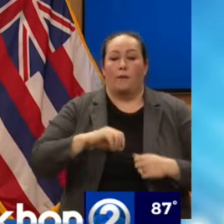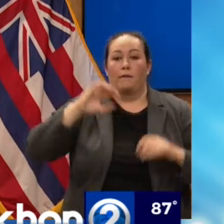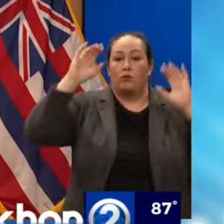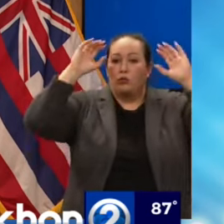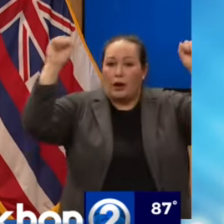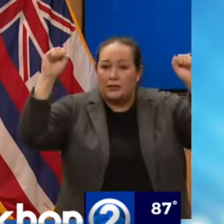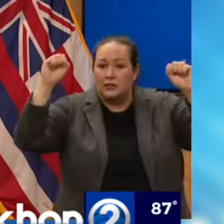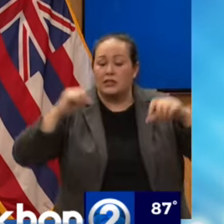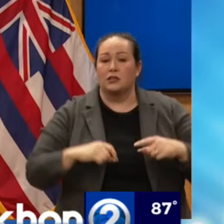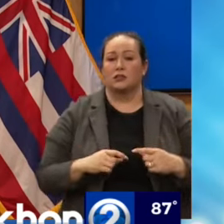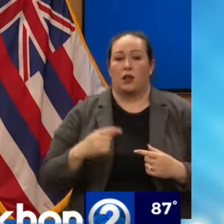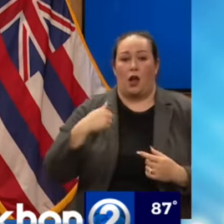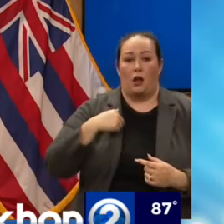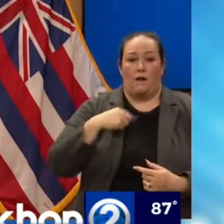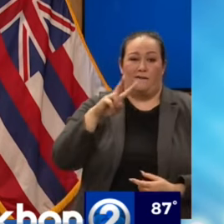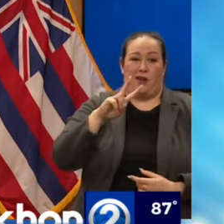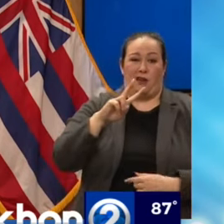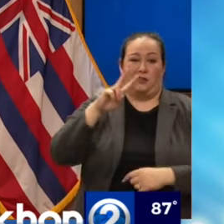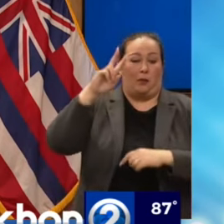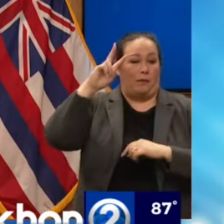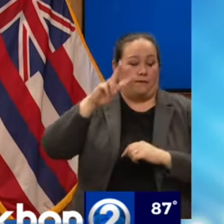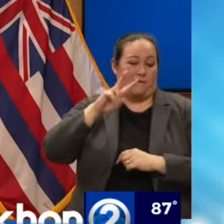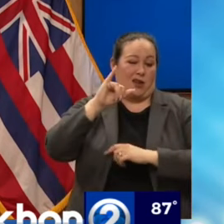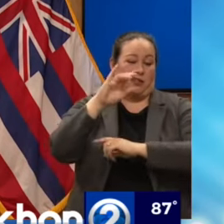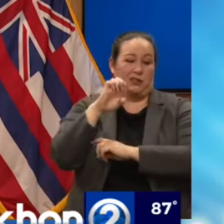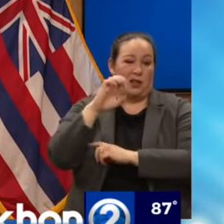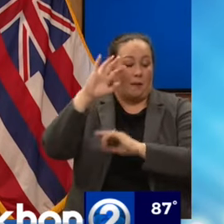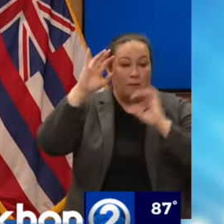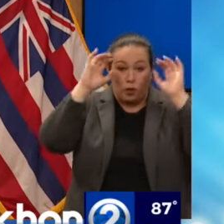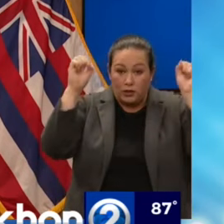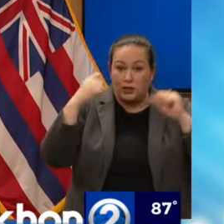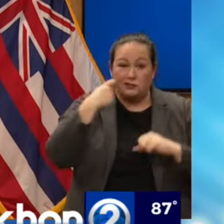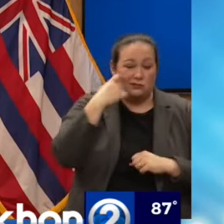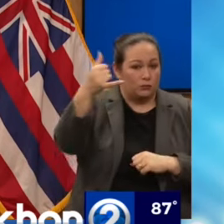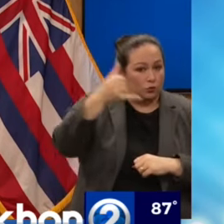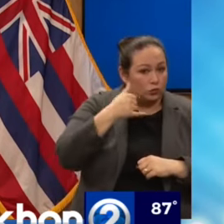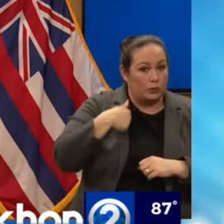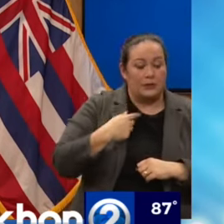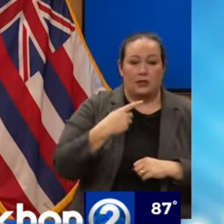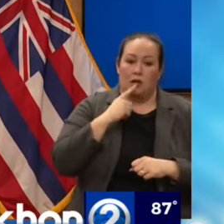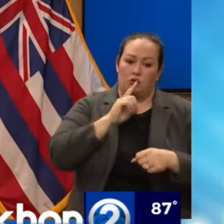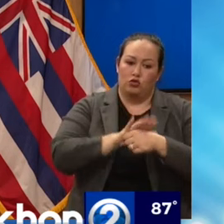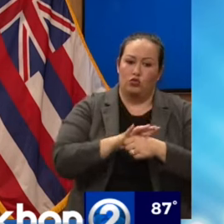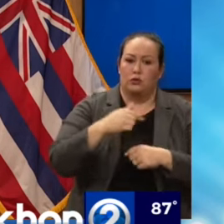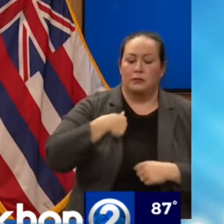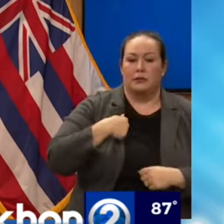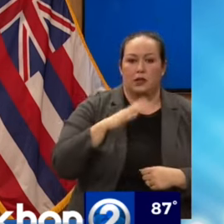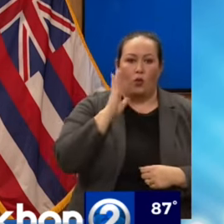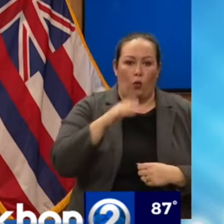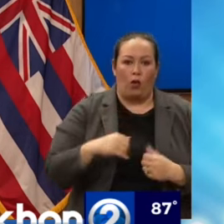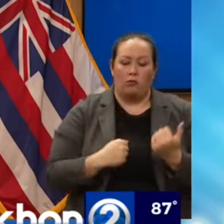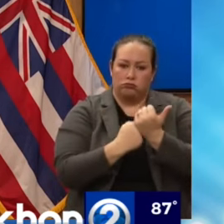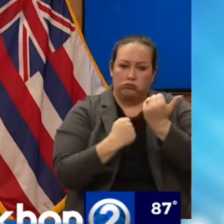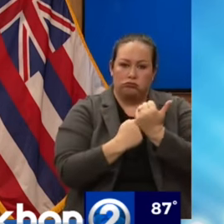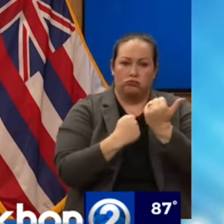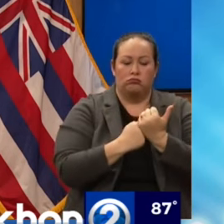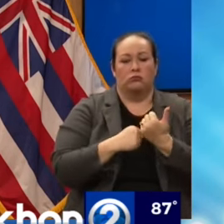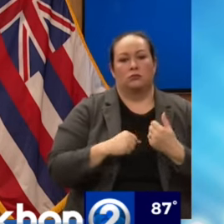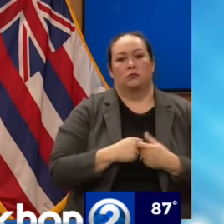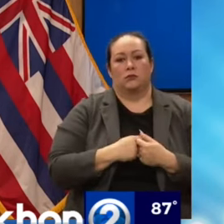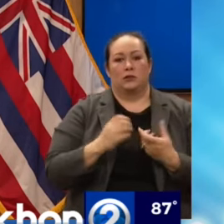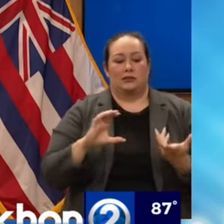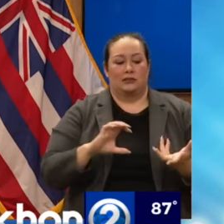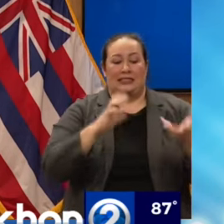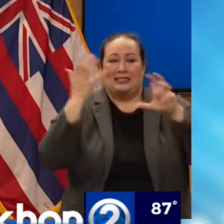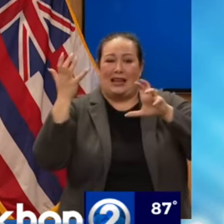President. Leader Schumer called and assured me that he was going to do everything he could in terms of a disaster supplemental funding bill.